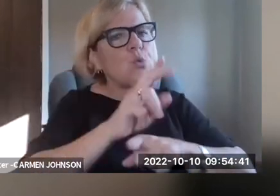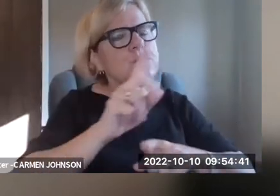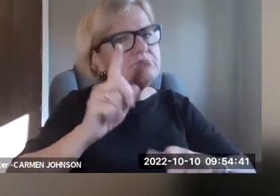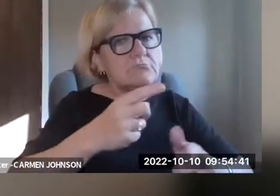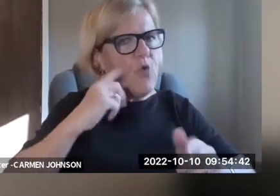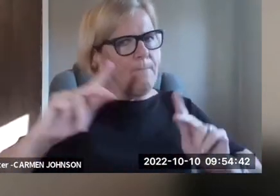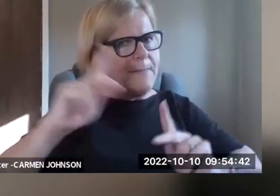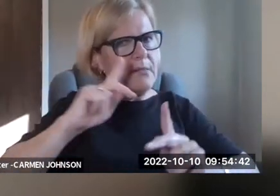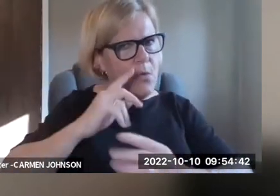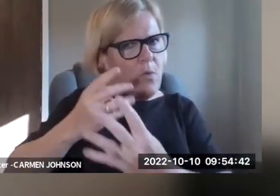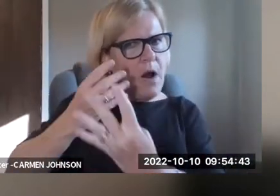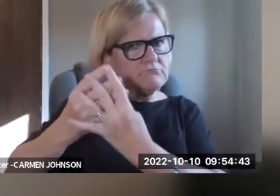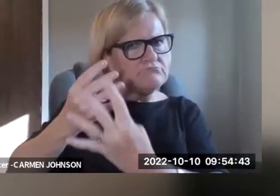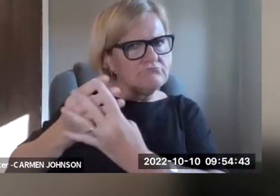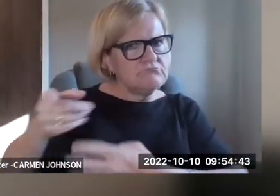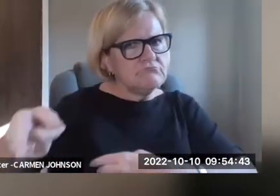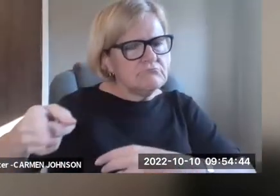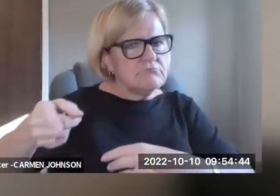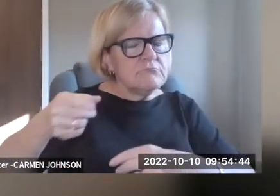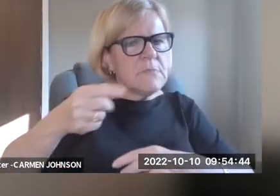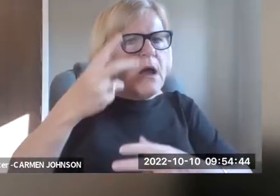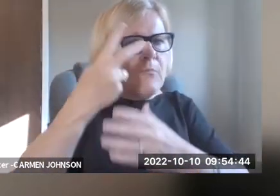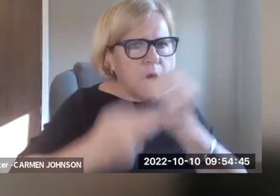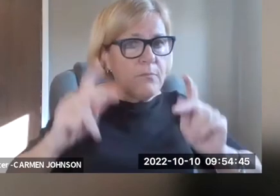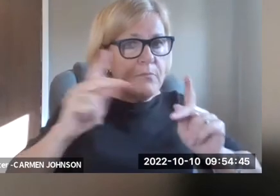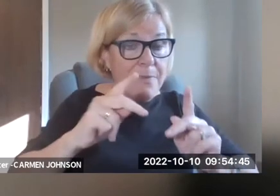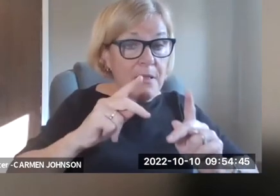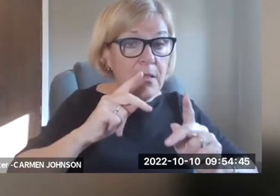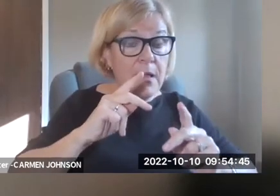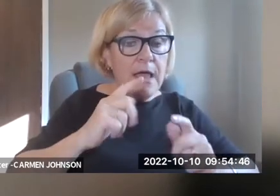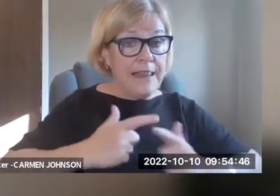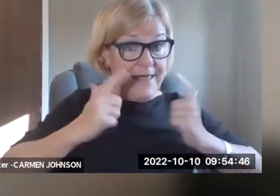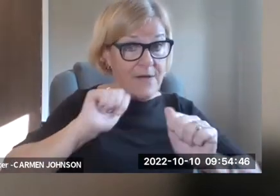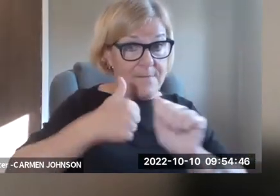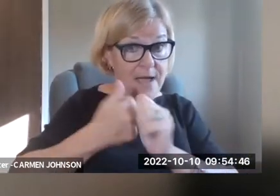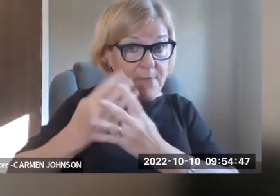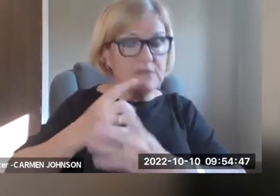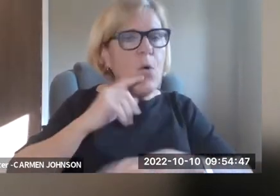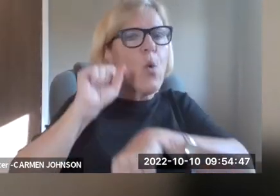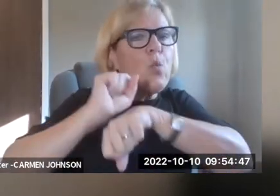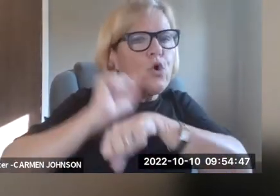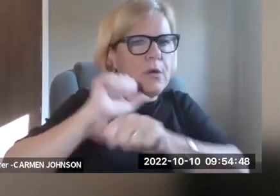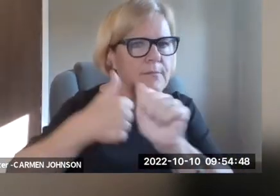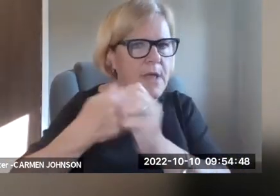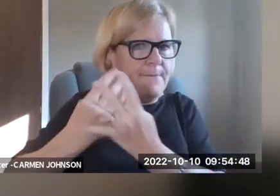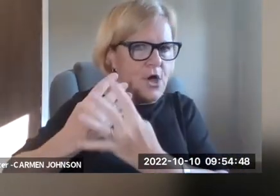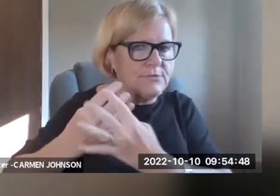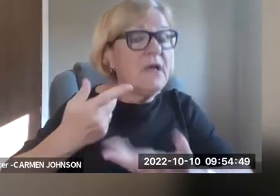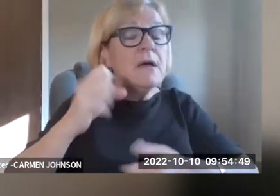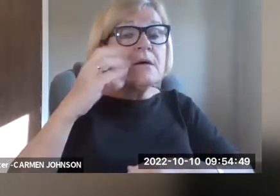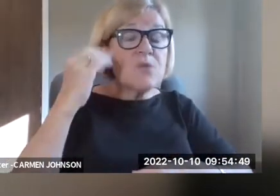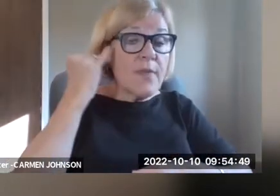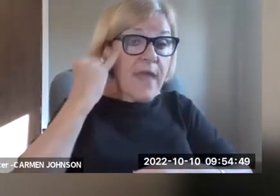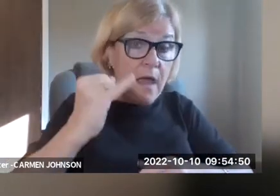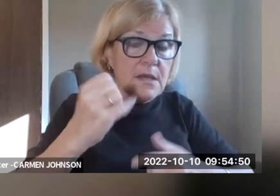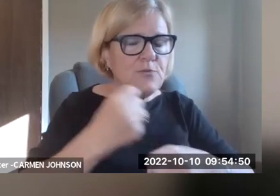idea was not only to use, to do it as a go by for people litigating, but to use it as a go by for people who are behind bars, um,